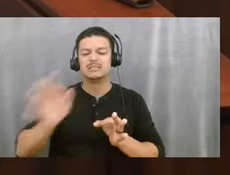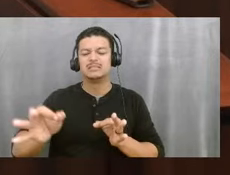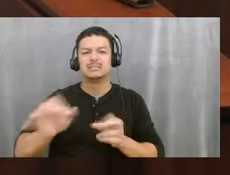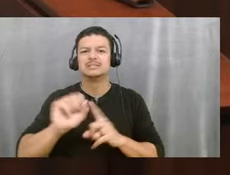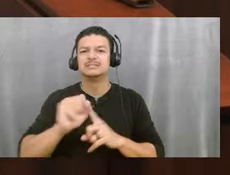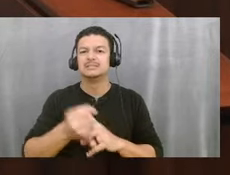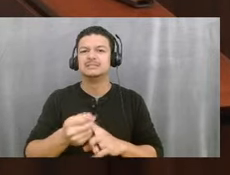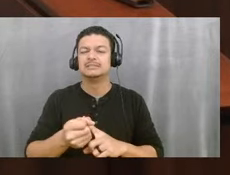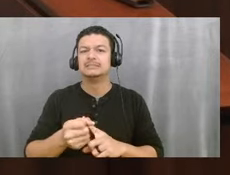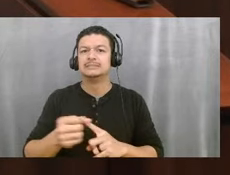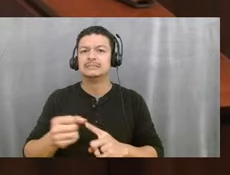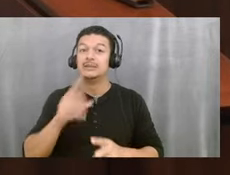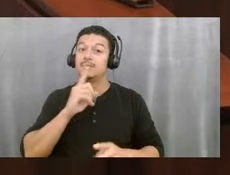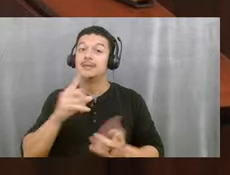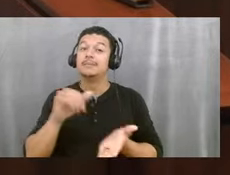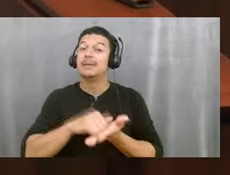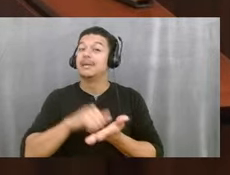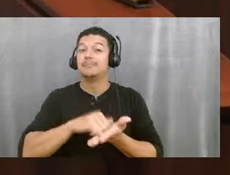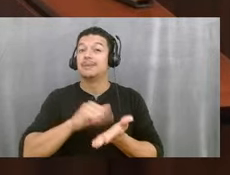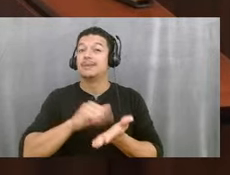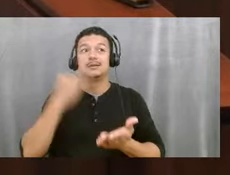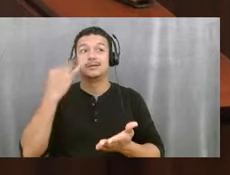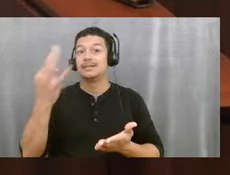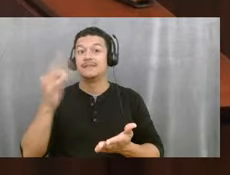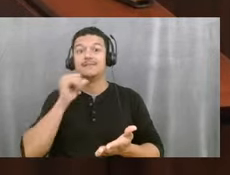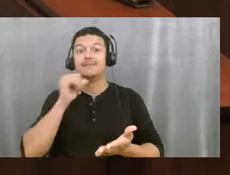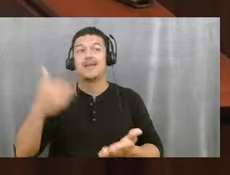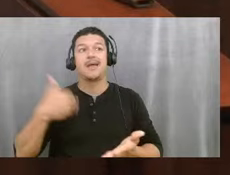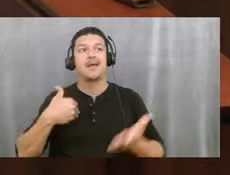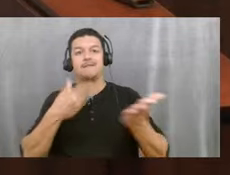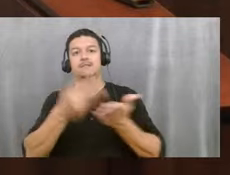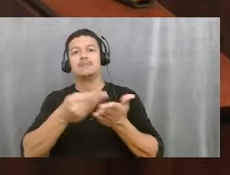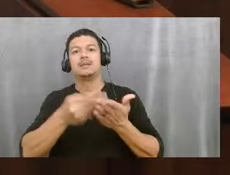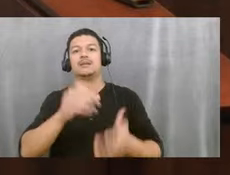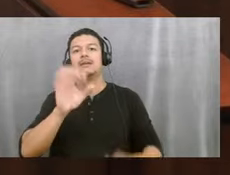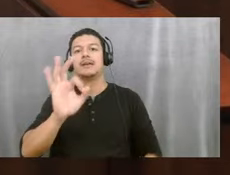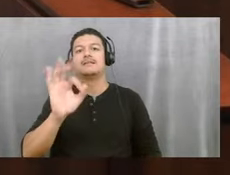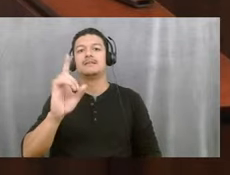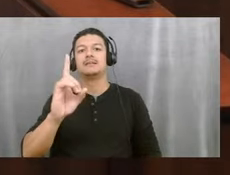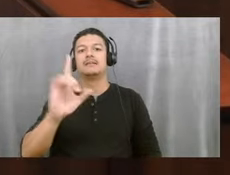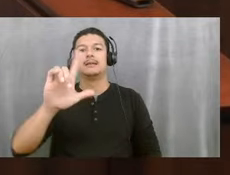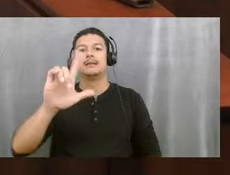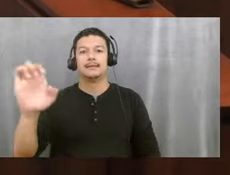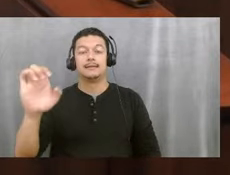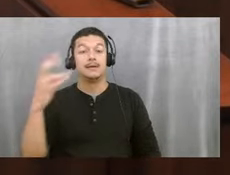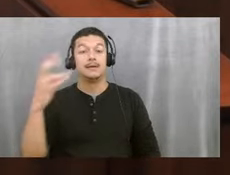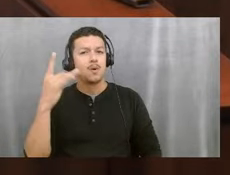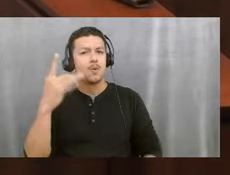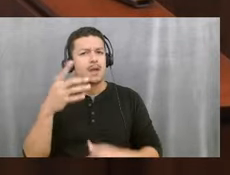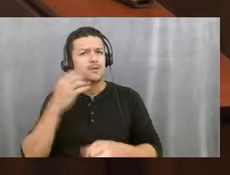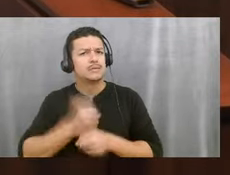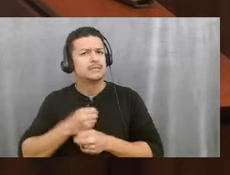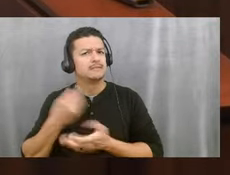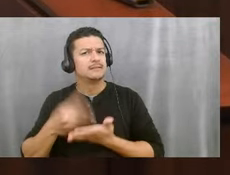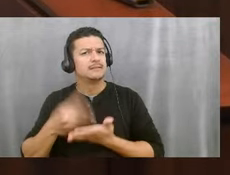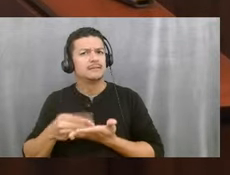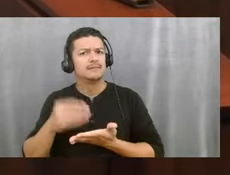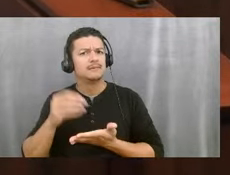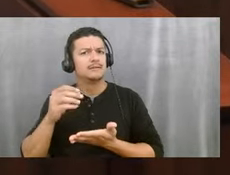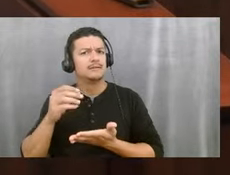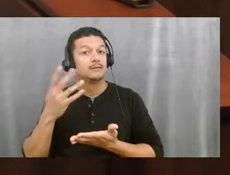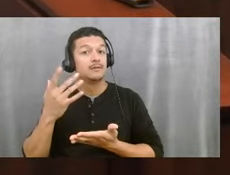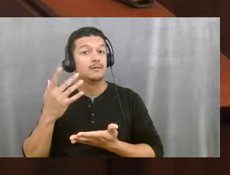without a grant from FDLE. And the reason that we got this grant was because Boynton Beach